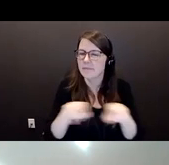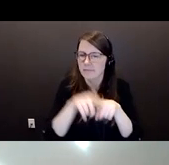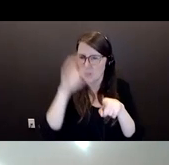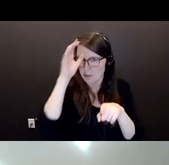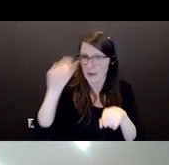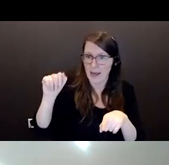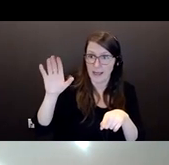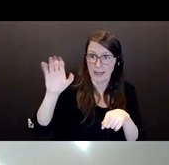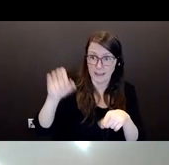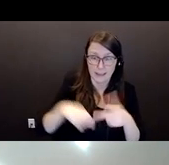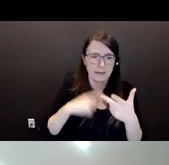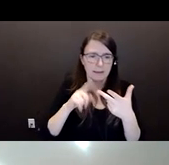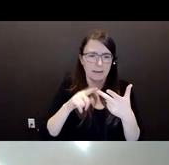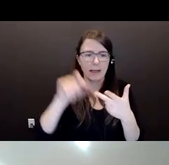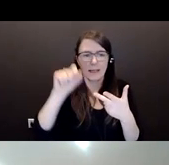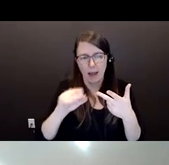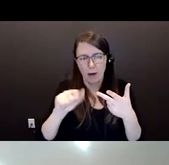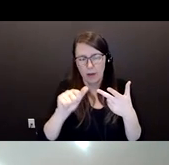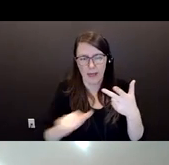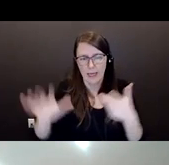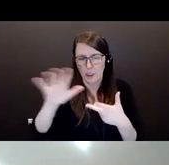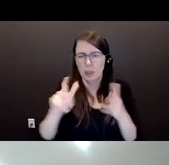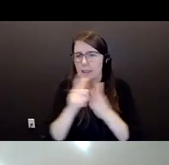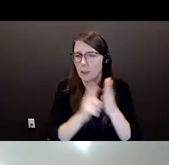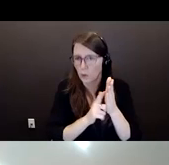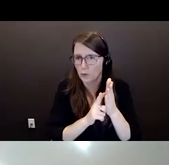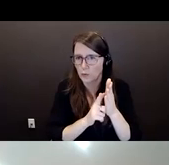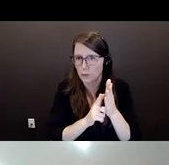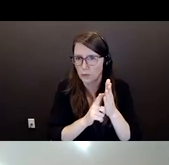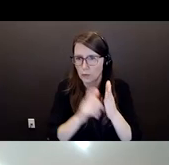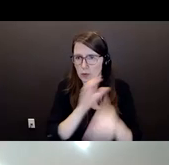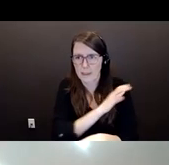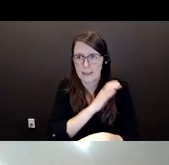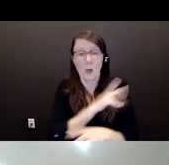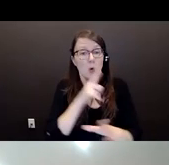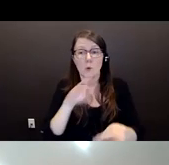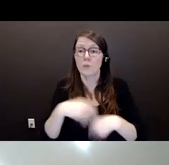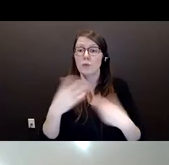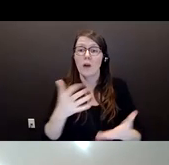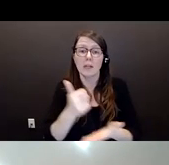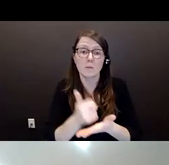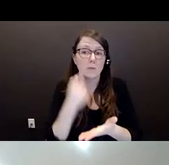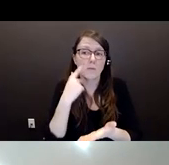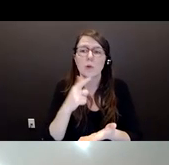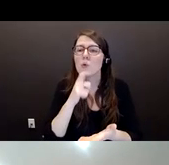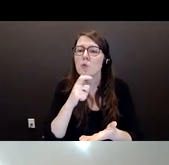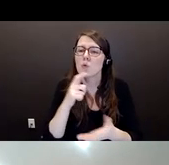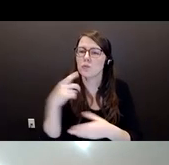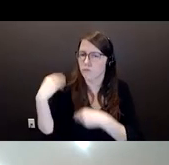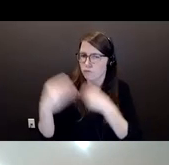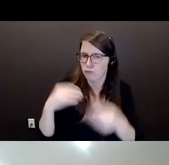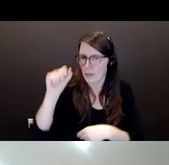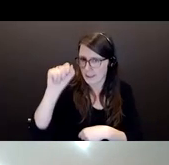support to the South Asian community. The Office of the Public Guardian Trustee. There was a question about what the role of the